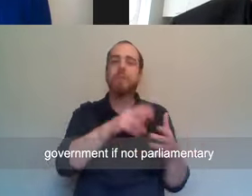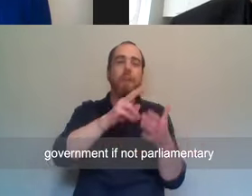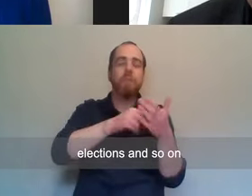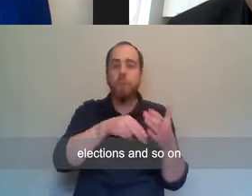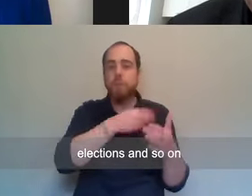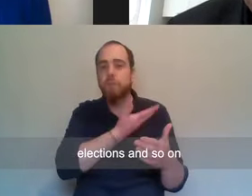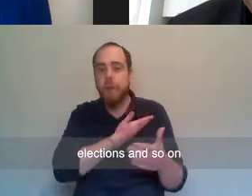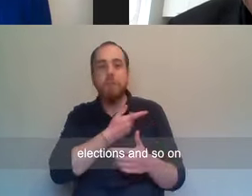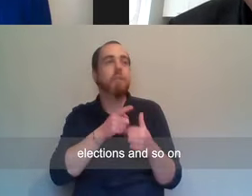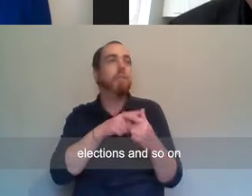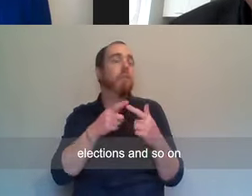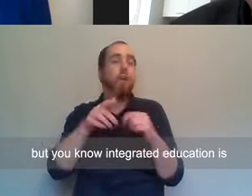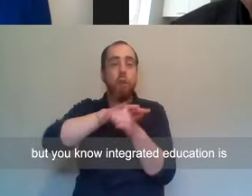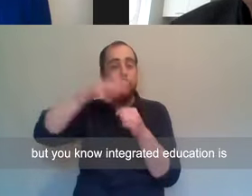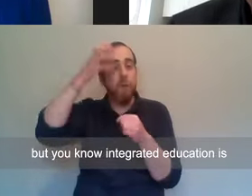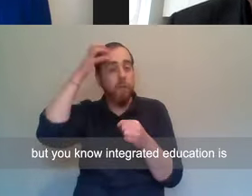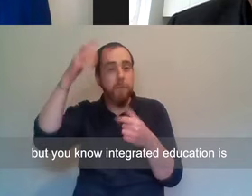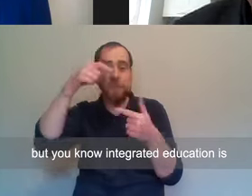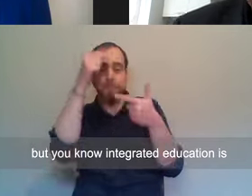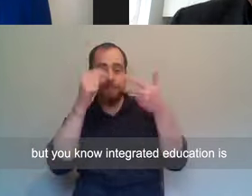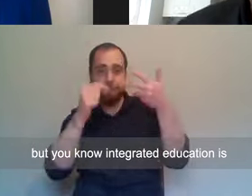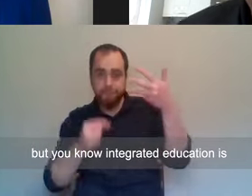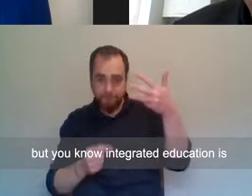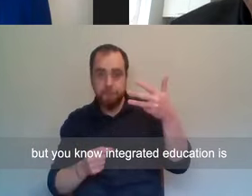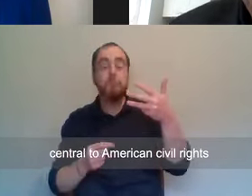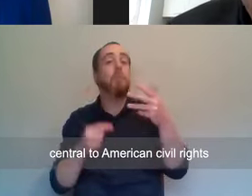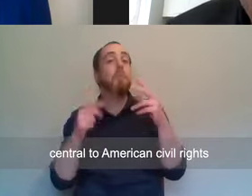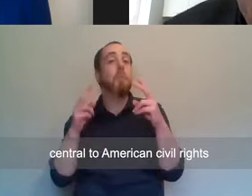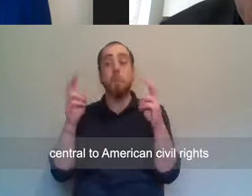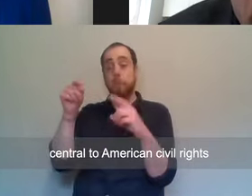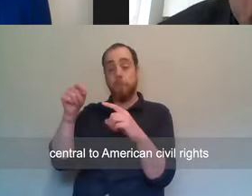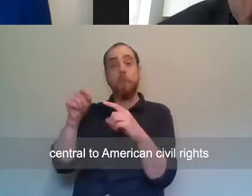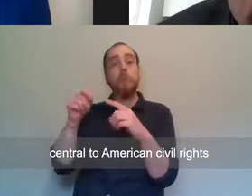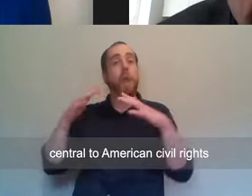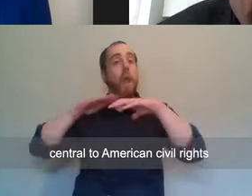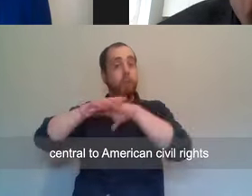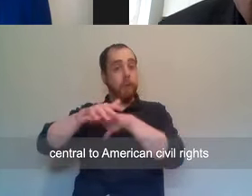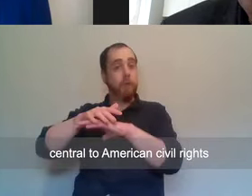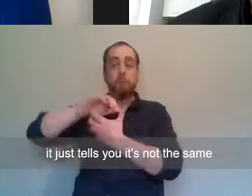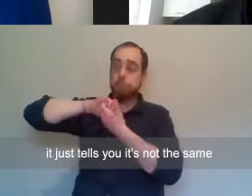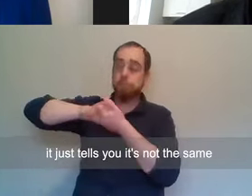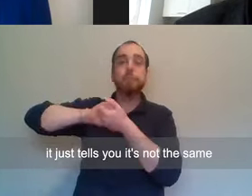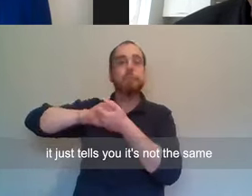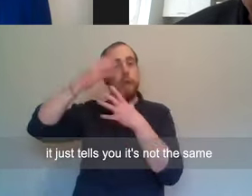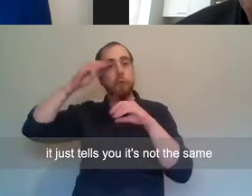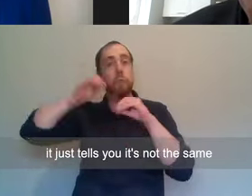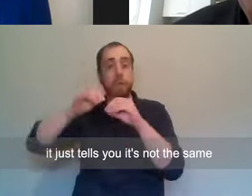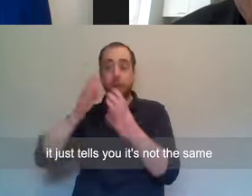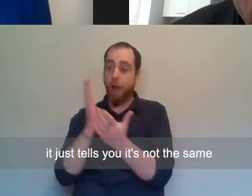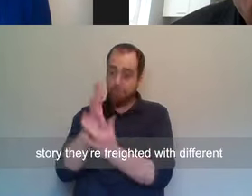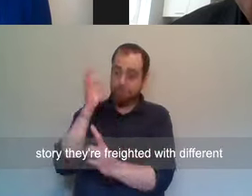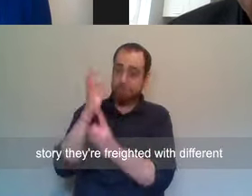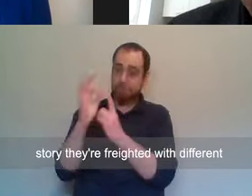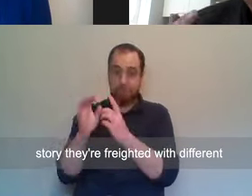elections, and so on. But, you know, integrated education is central to American civil rights. It just tells you it's not the same